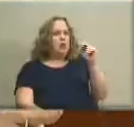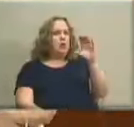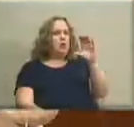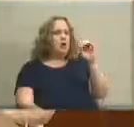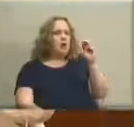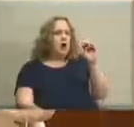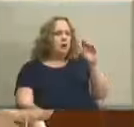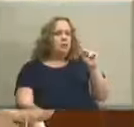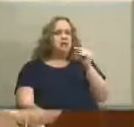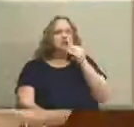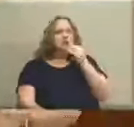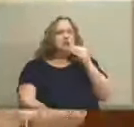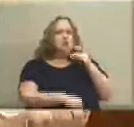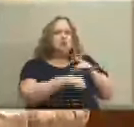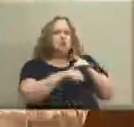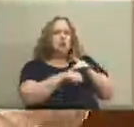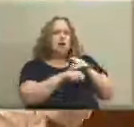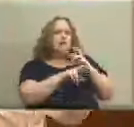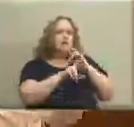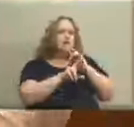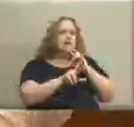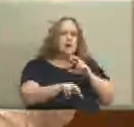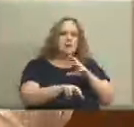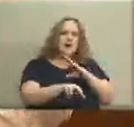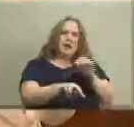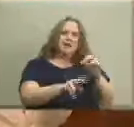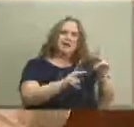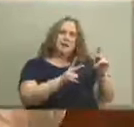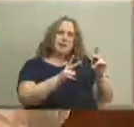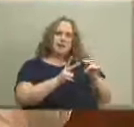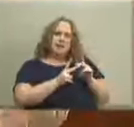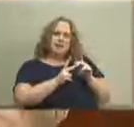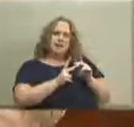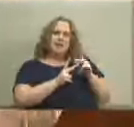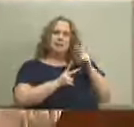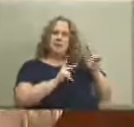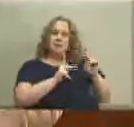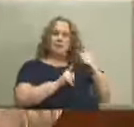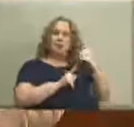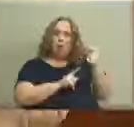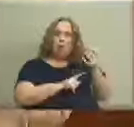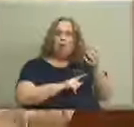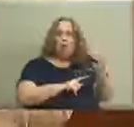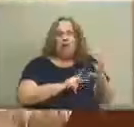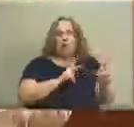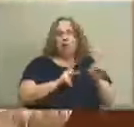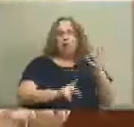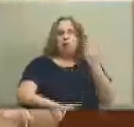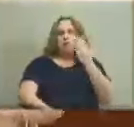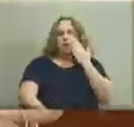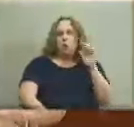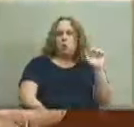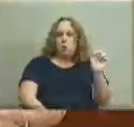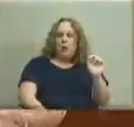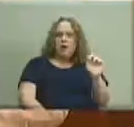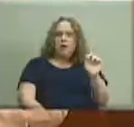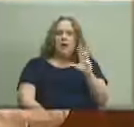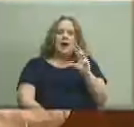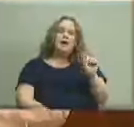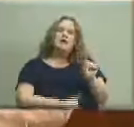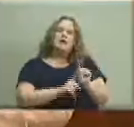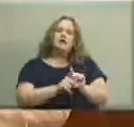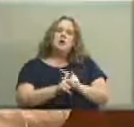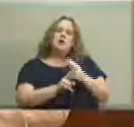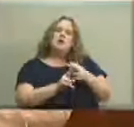it is certainly development but it's a community and it's a place it's a destination and people know where Norton Commons is the name also